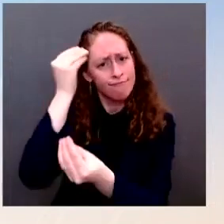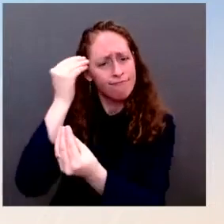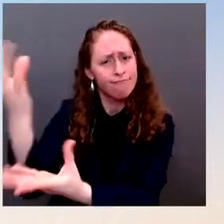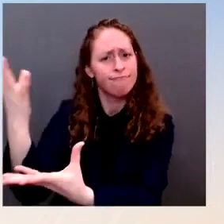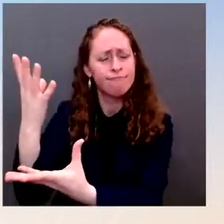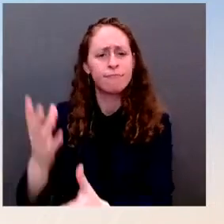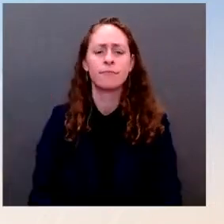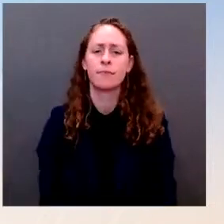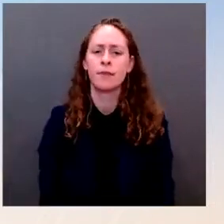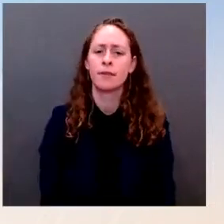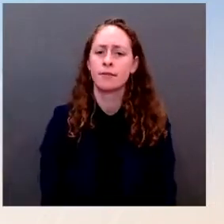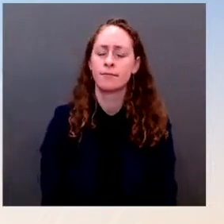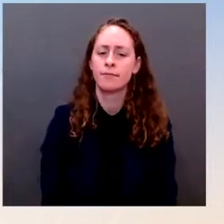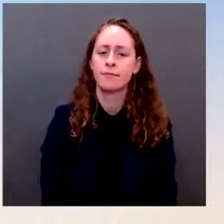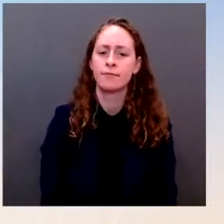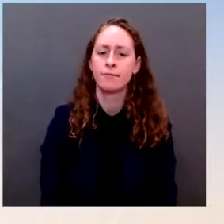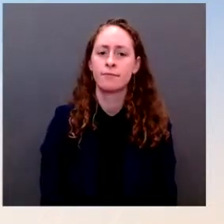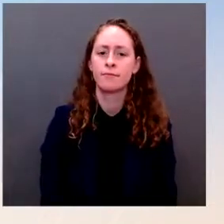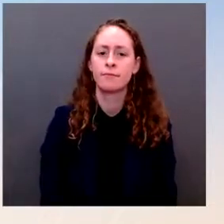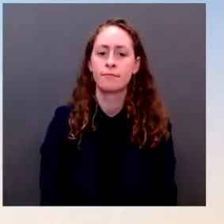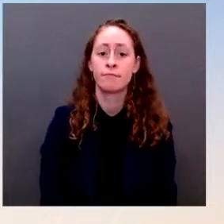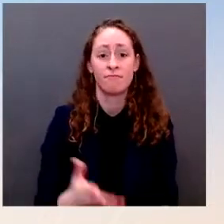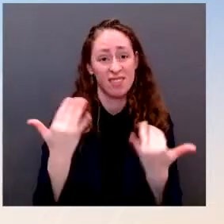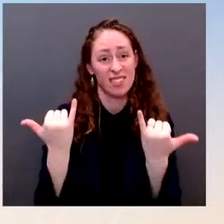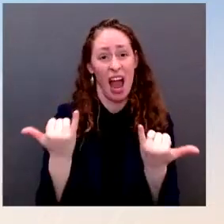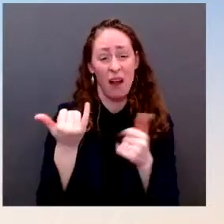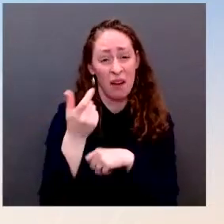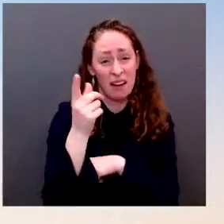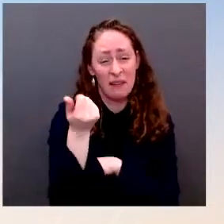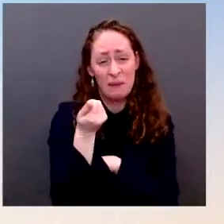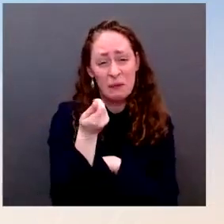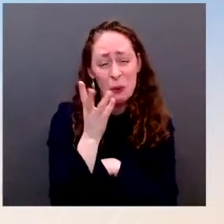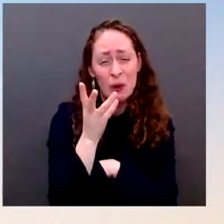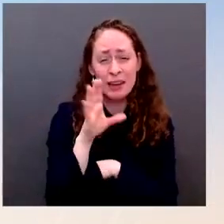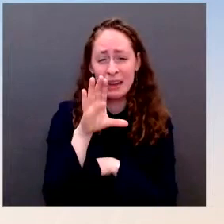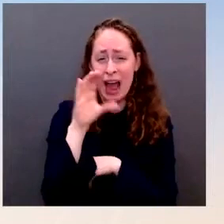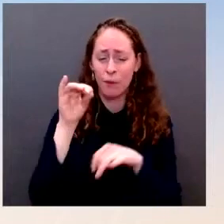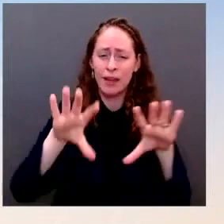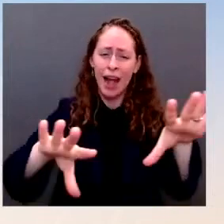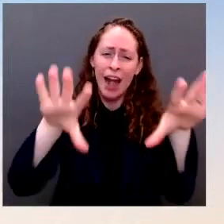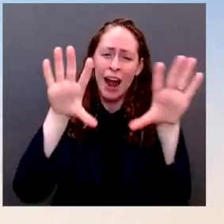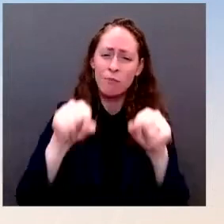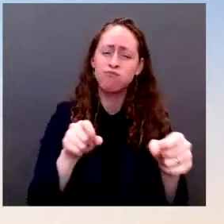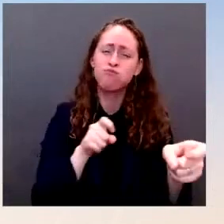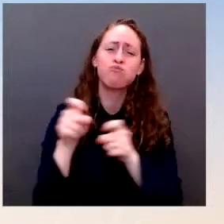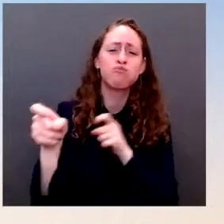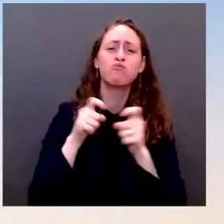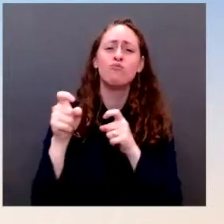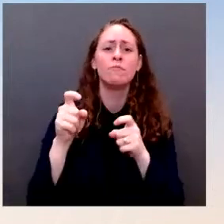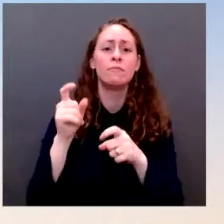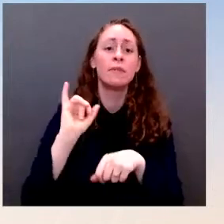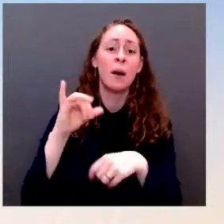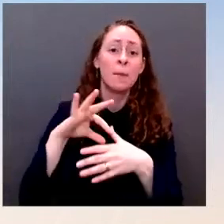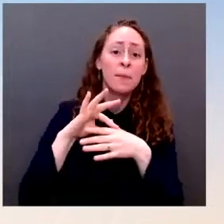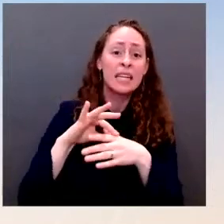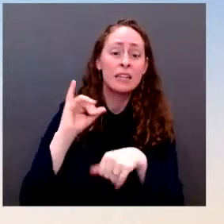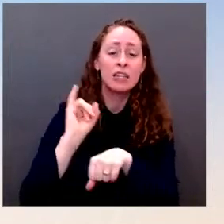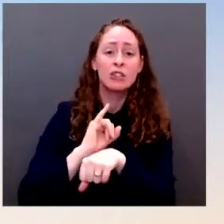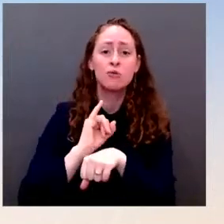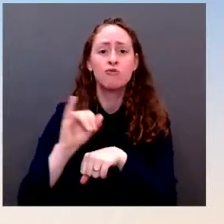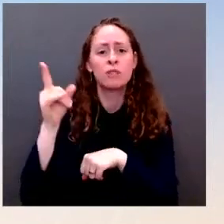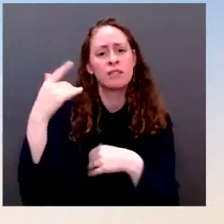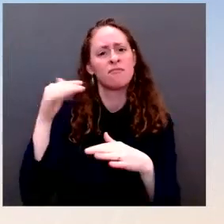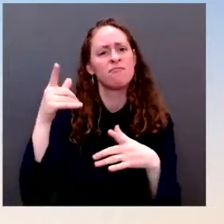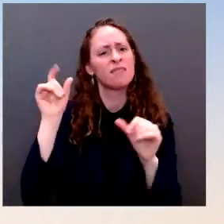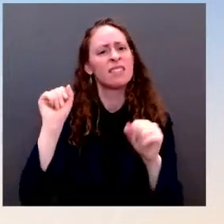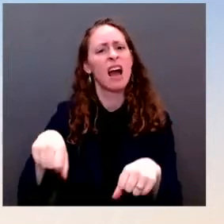for beef, poultry, and pork. That gives meat processors enormous power over farmers and ranchers, and too often they use that power to exploit